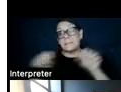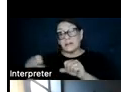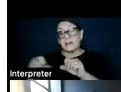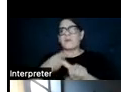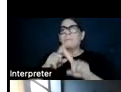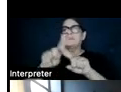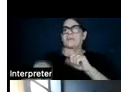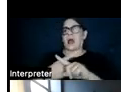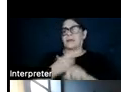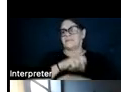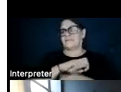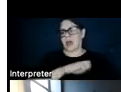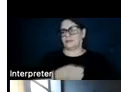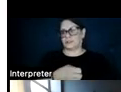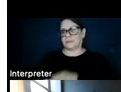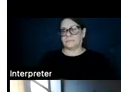energy. Okay.